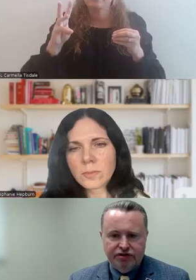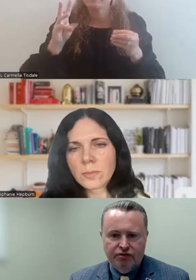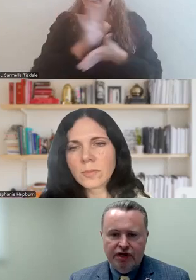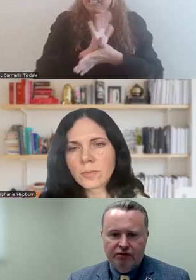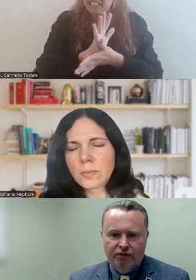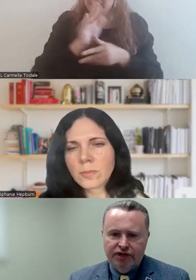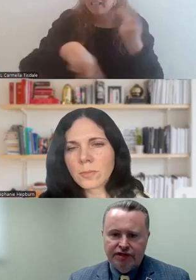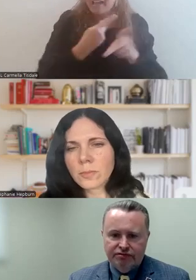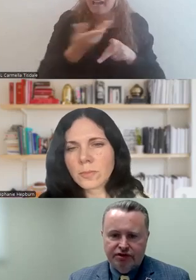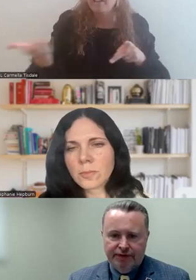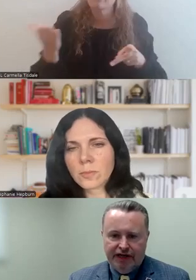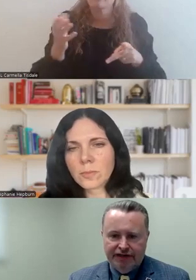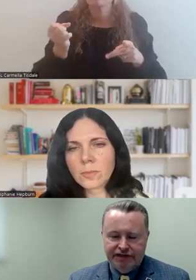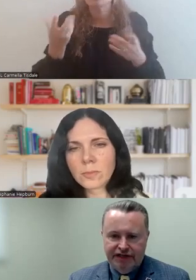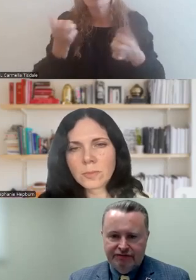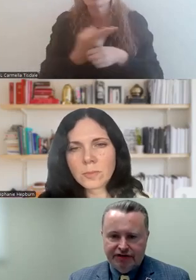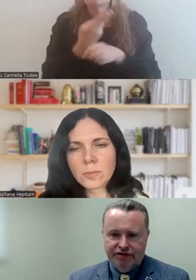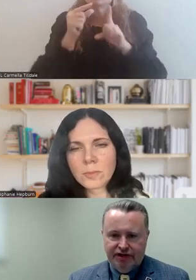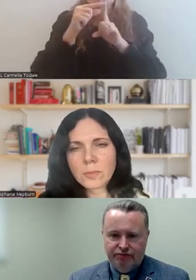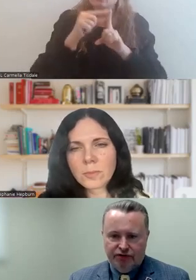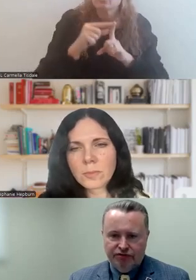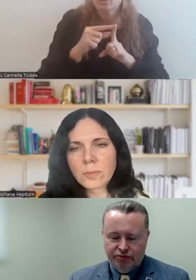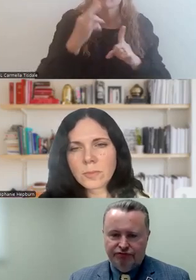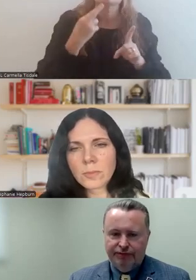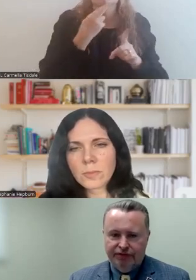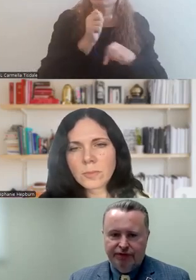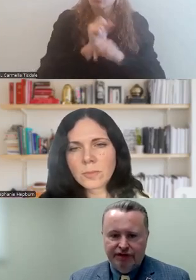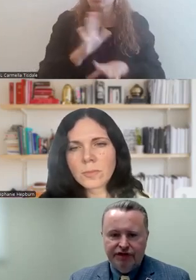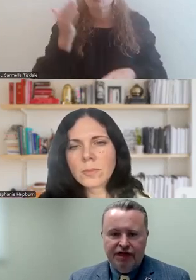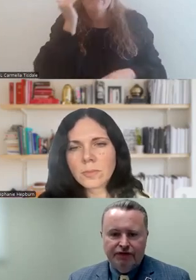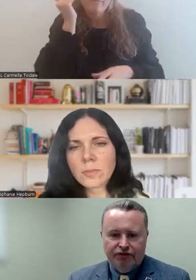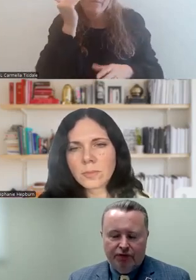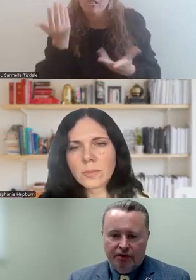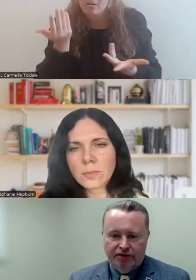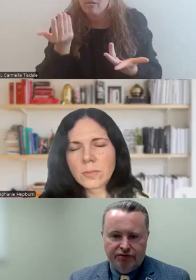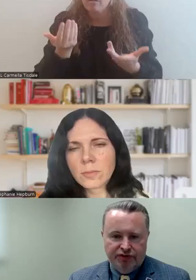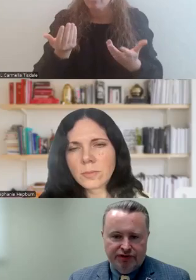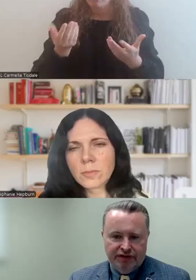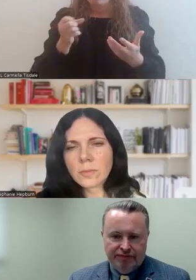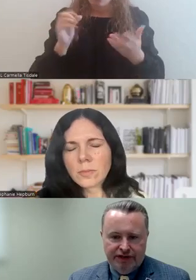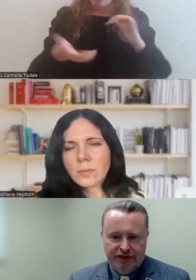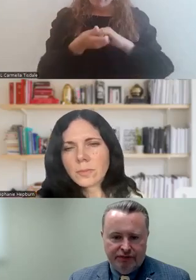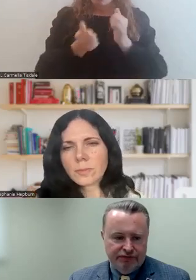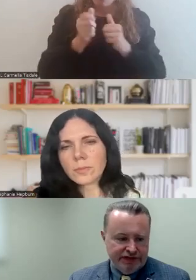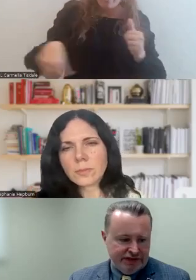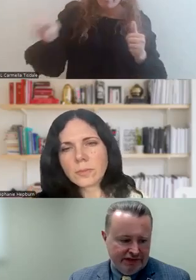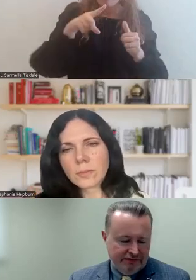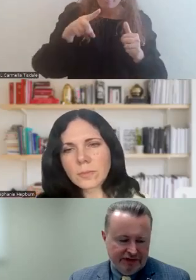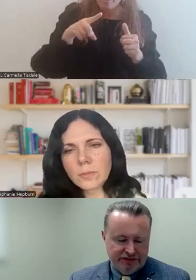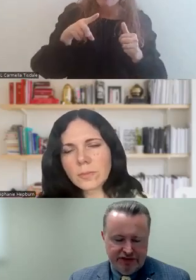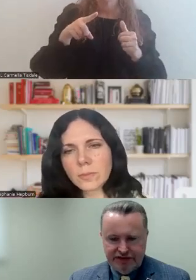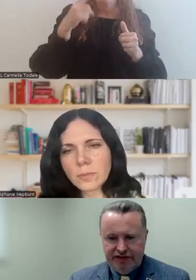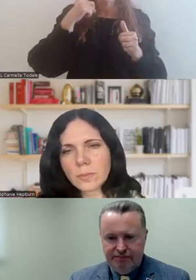type of thing, so we wanted to use terminology that restaurant workers were familiar with, so we partnered with them, we